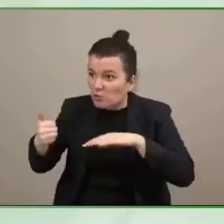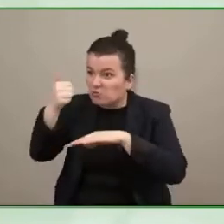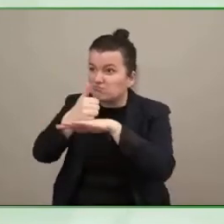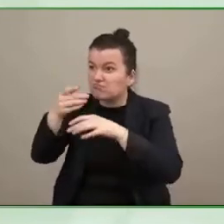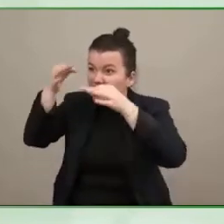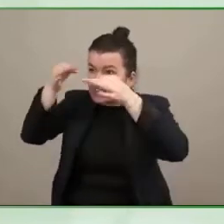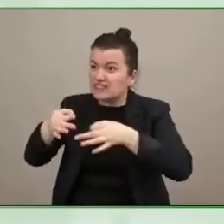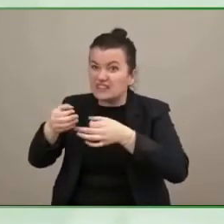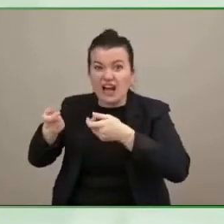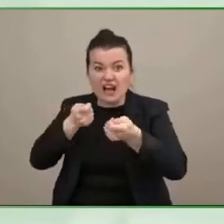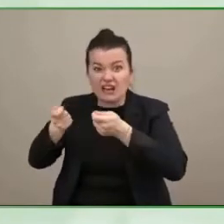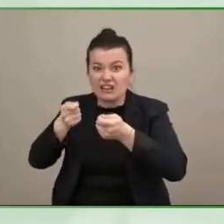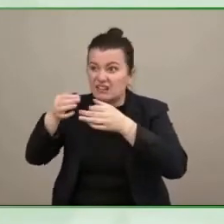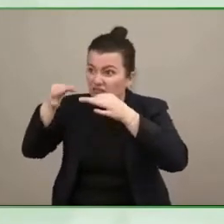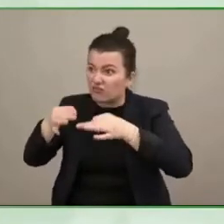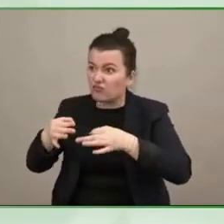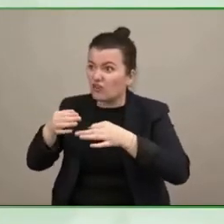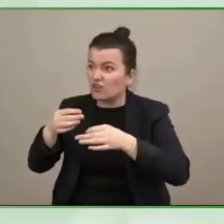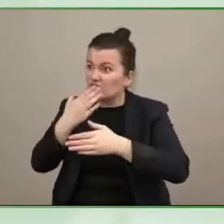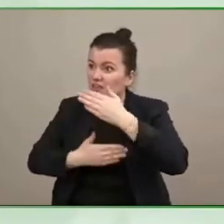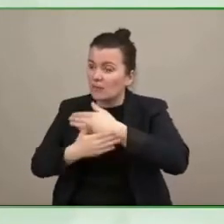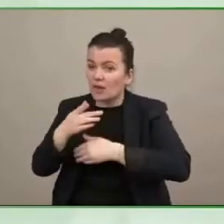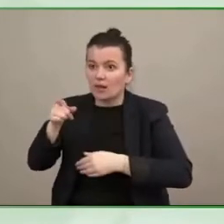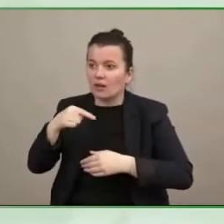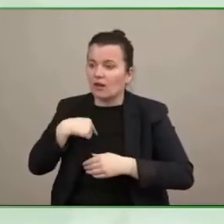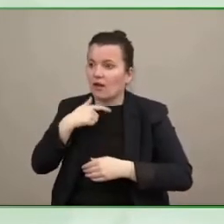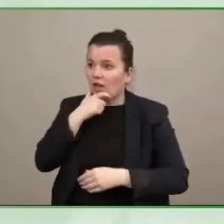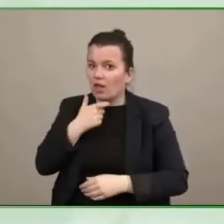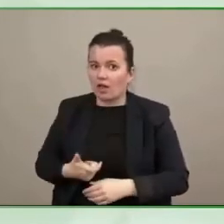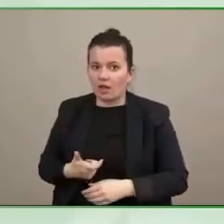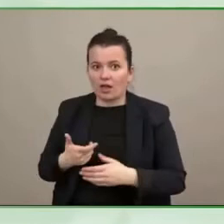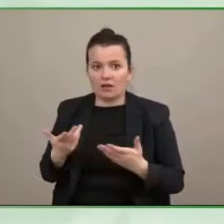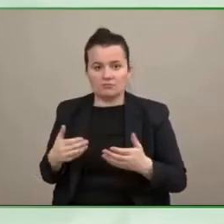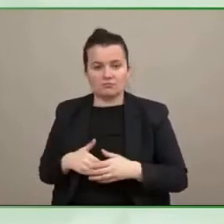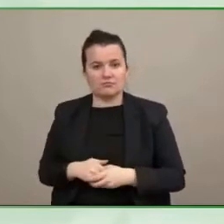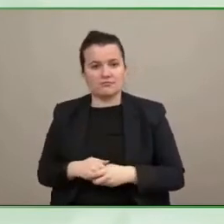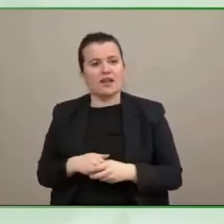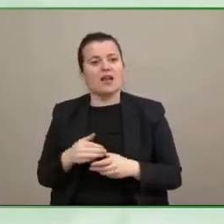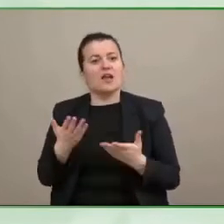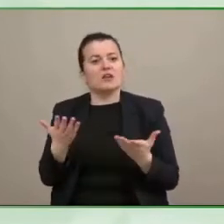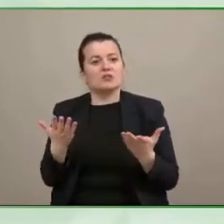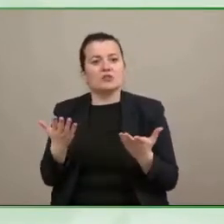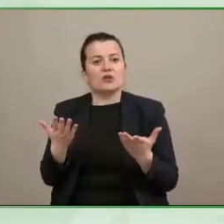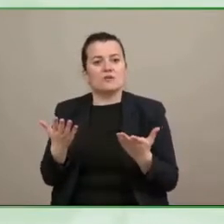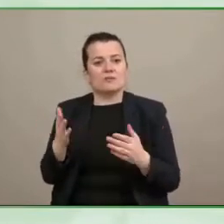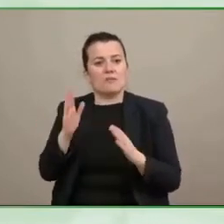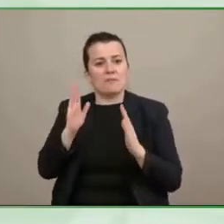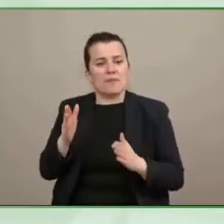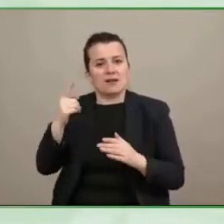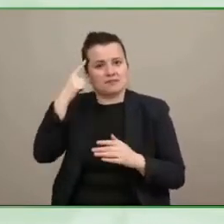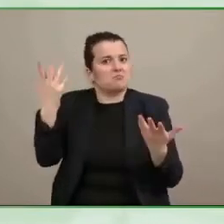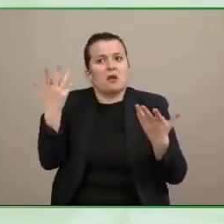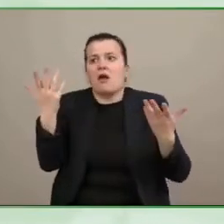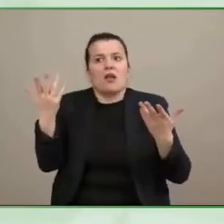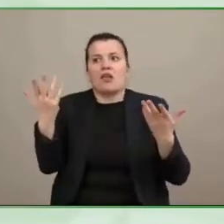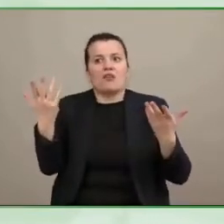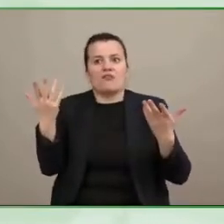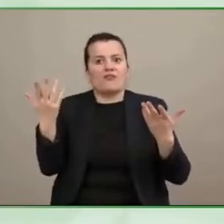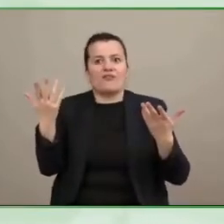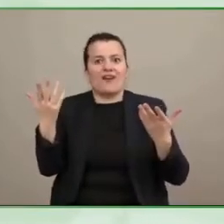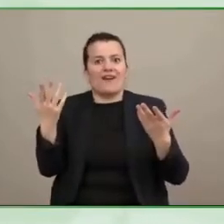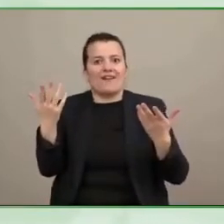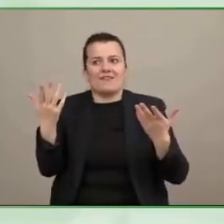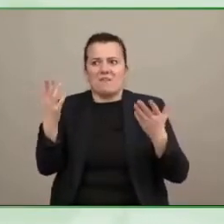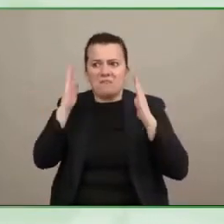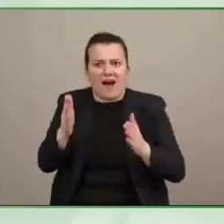a professional to let's say decorate your apartment that's what you need to hire as a professional but not just someone who has the